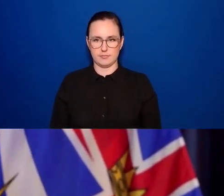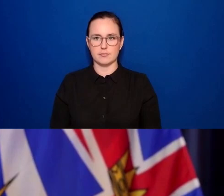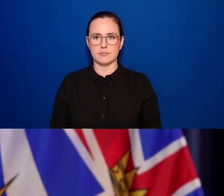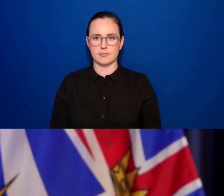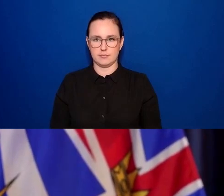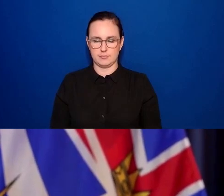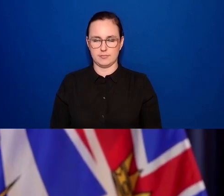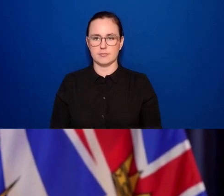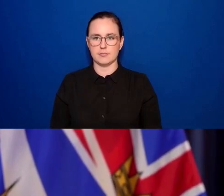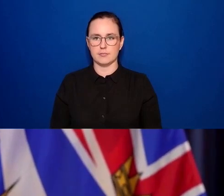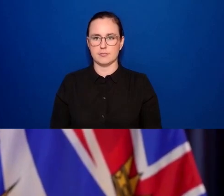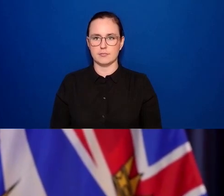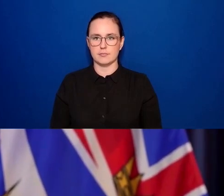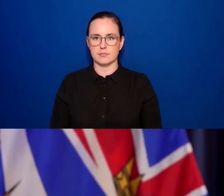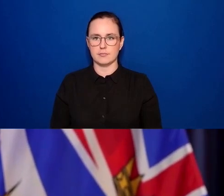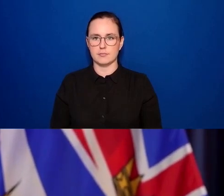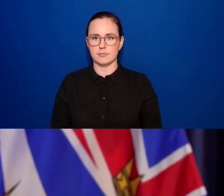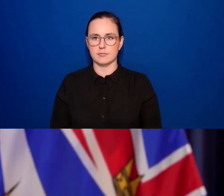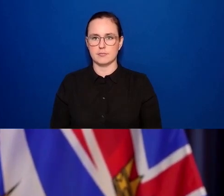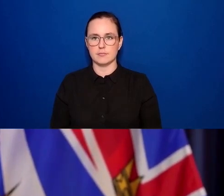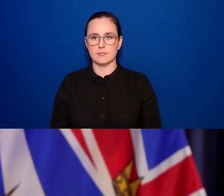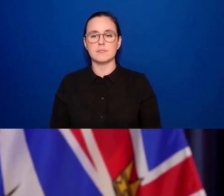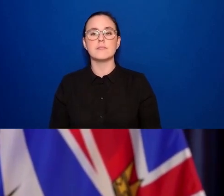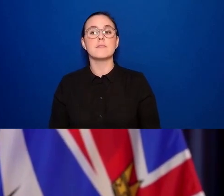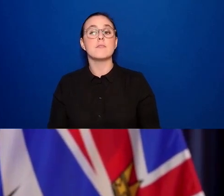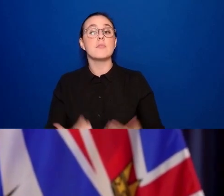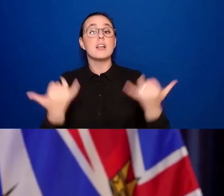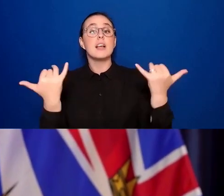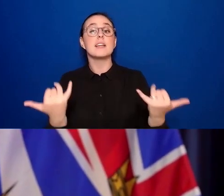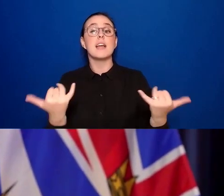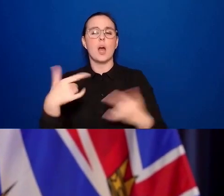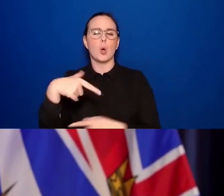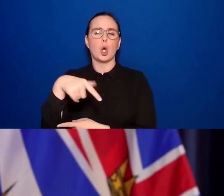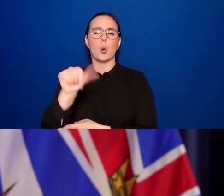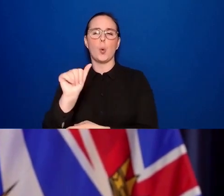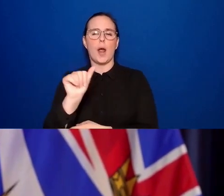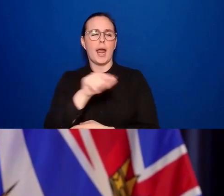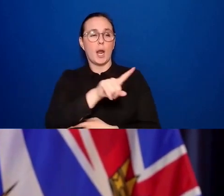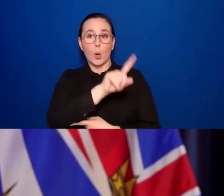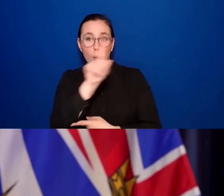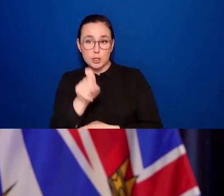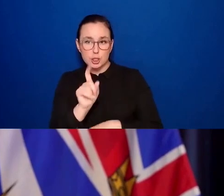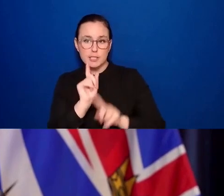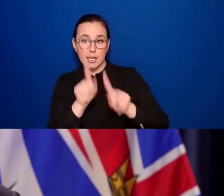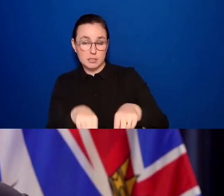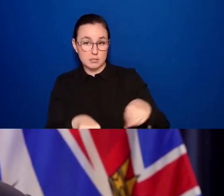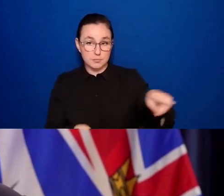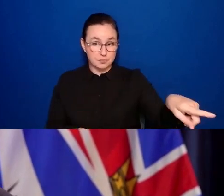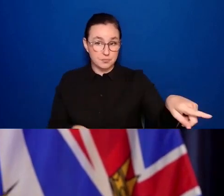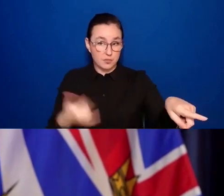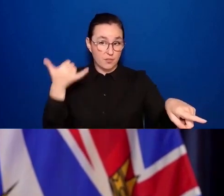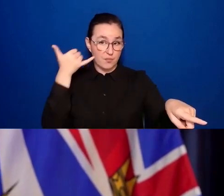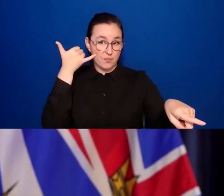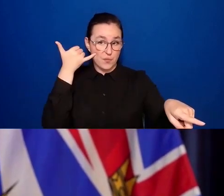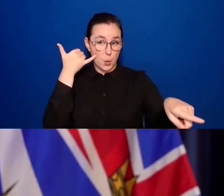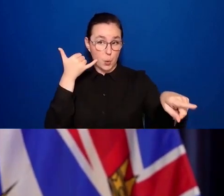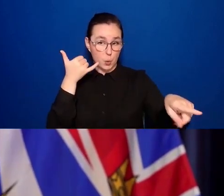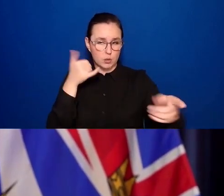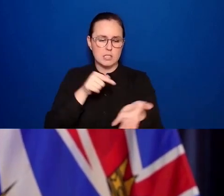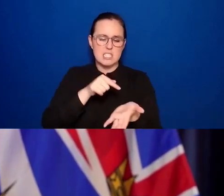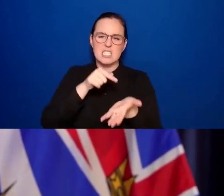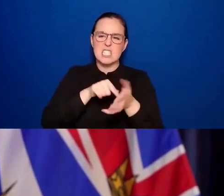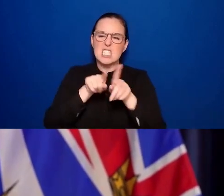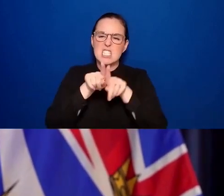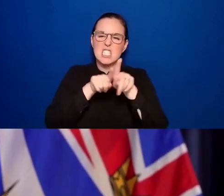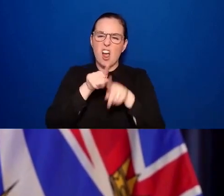Okay, we will now move into the question portion of the announcement. As a reminder to everybody on the phone line, please press star one to enter the queue. You're limited to one question